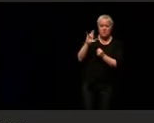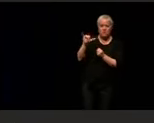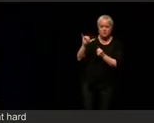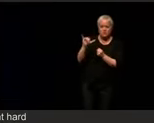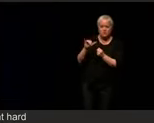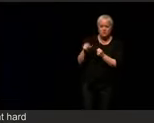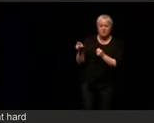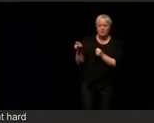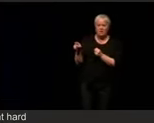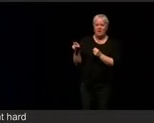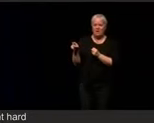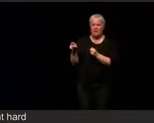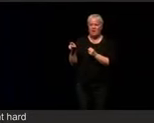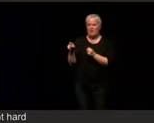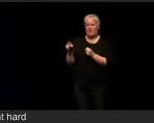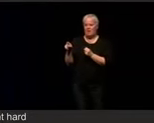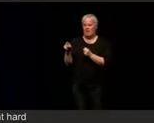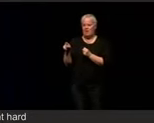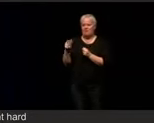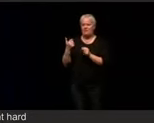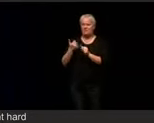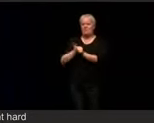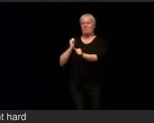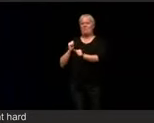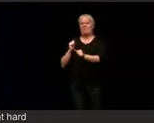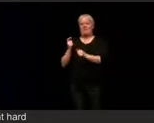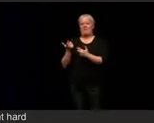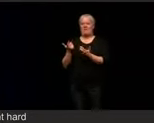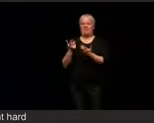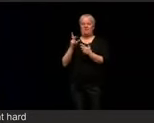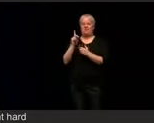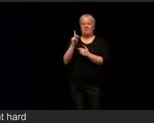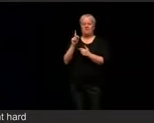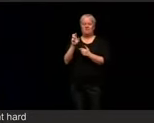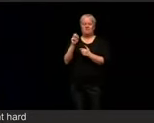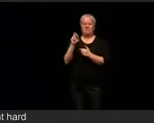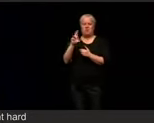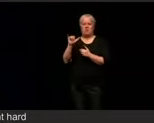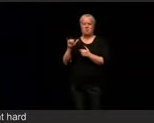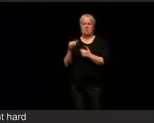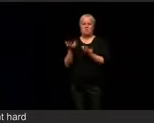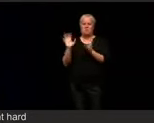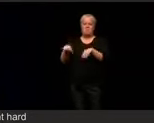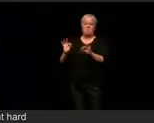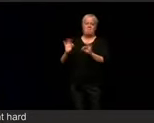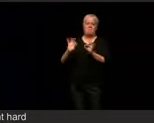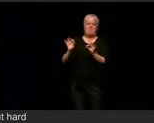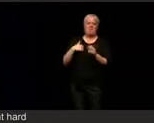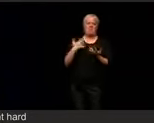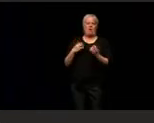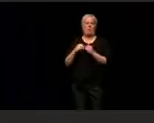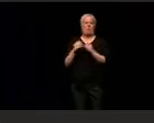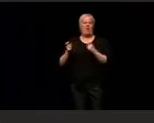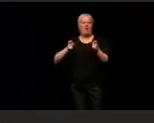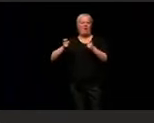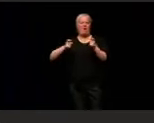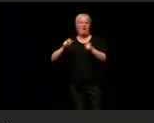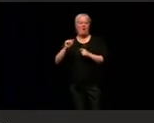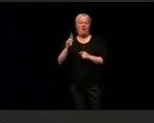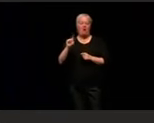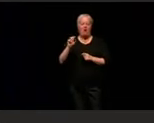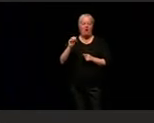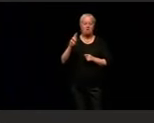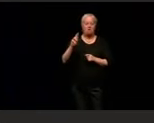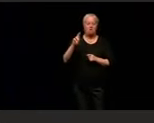tripled down on Trumpism, moved away from democracy, moved toward autocracy. Notwithstanding